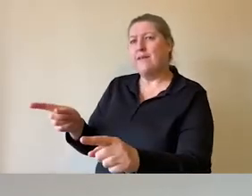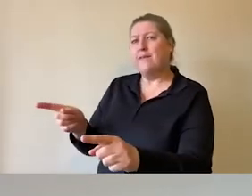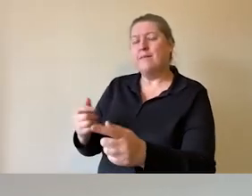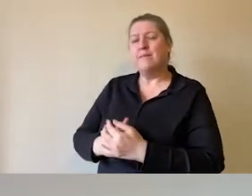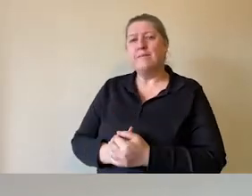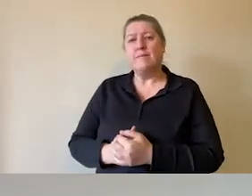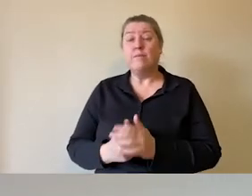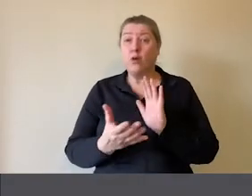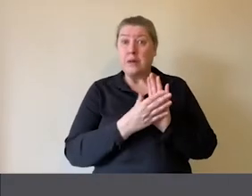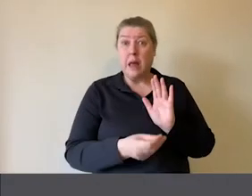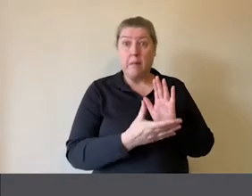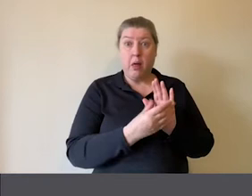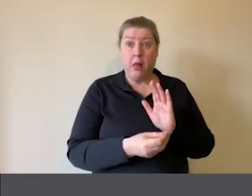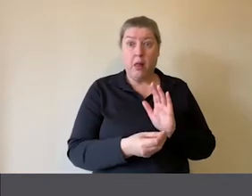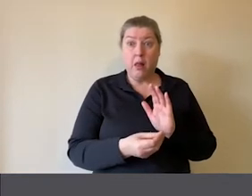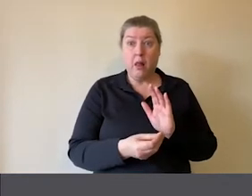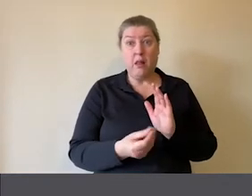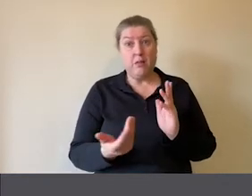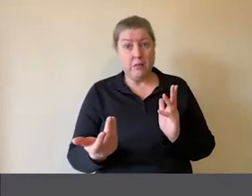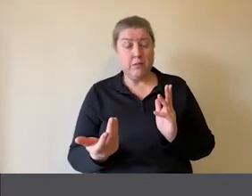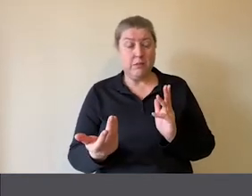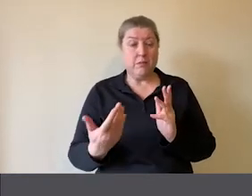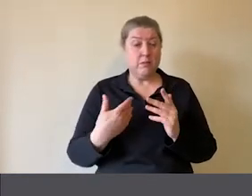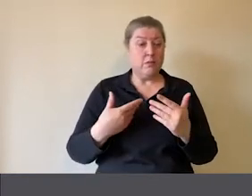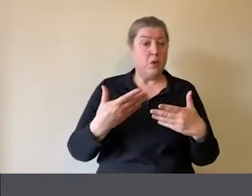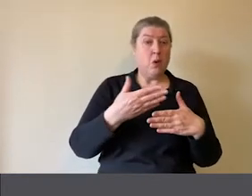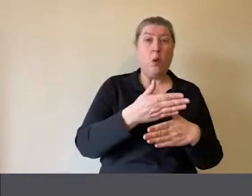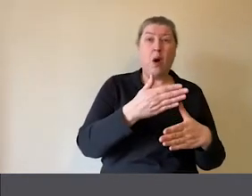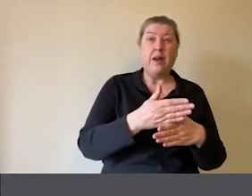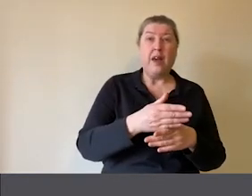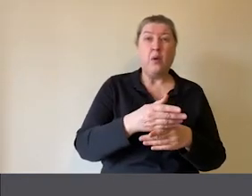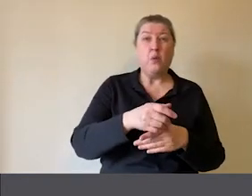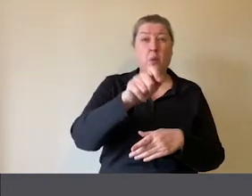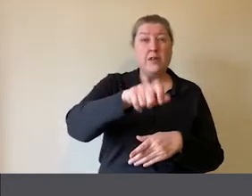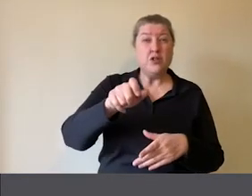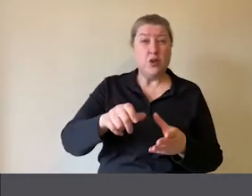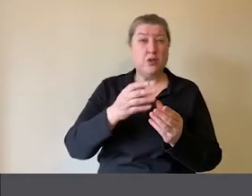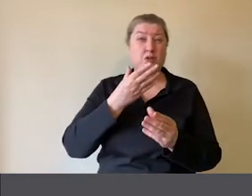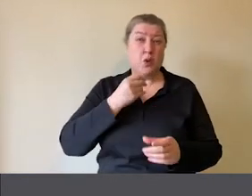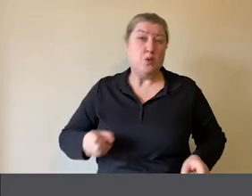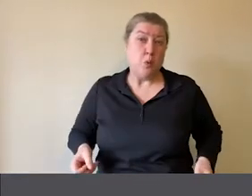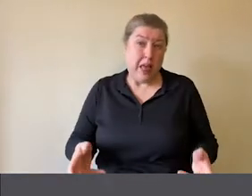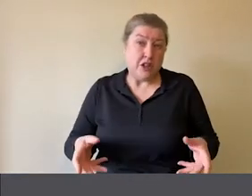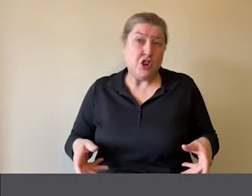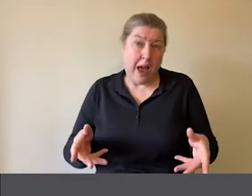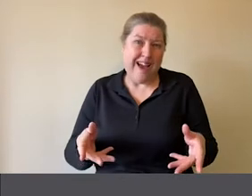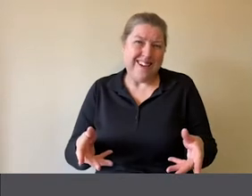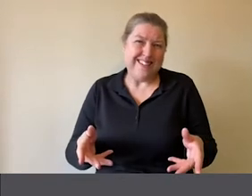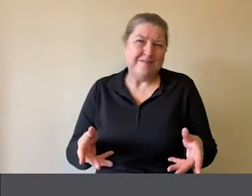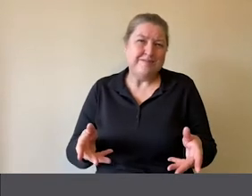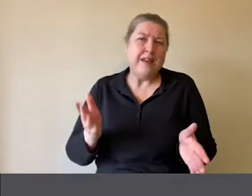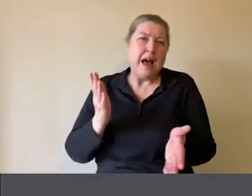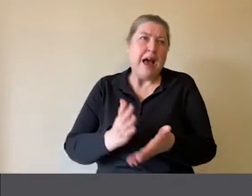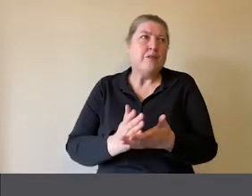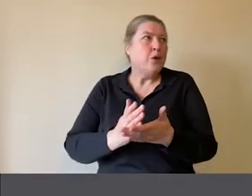One example of this would be that when we're working with students who are in wheelchairs, we have to make sure that the